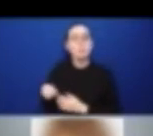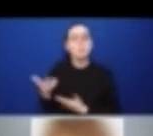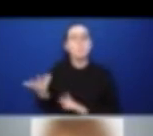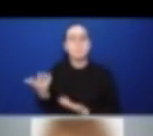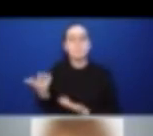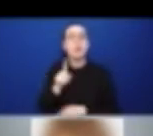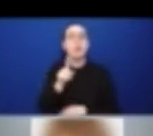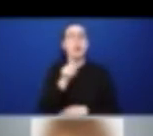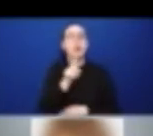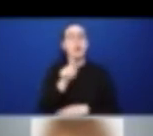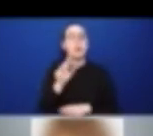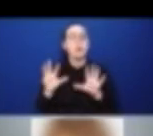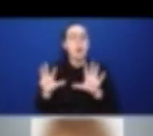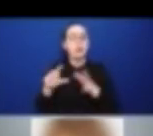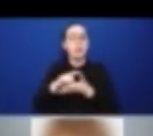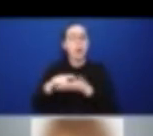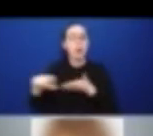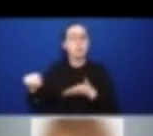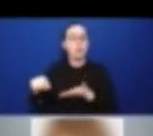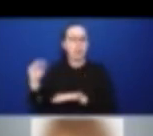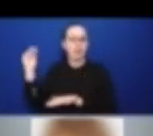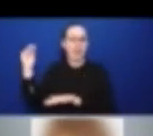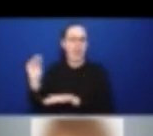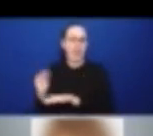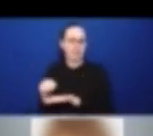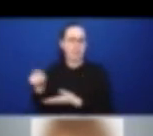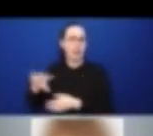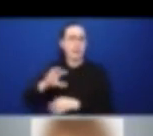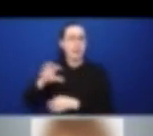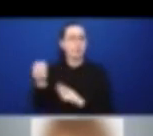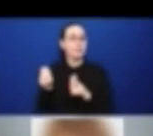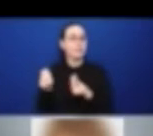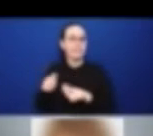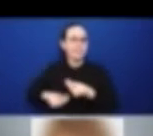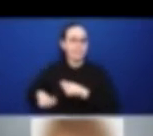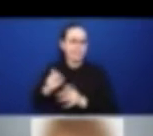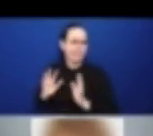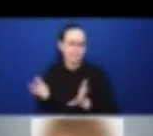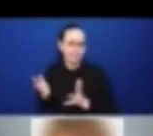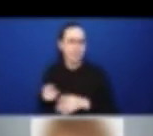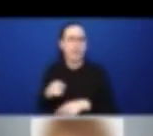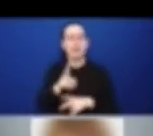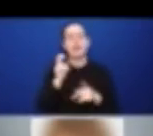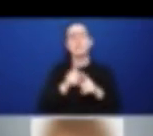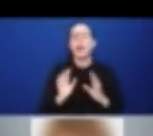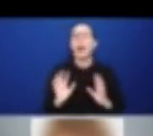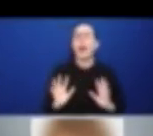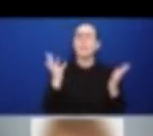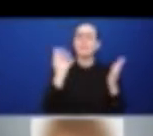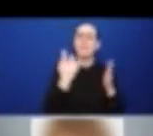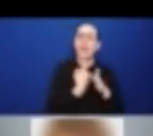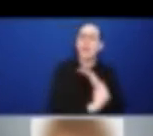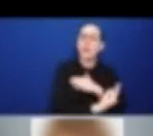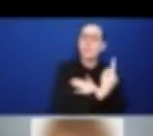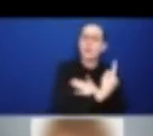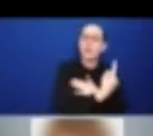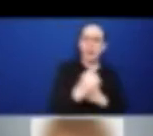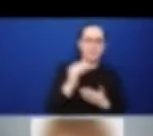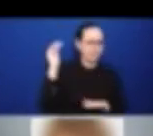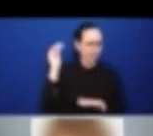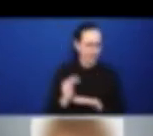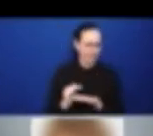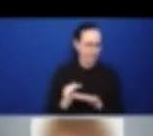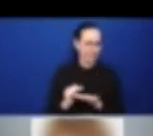So, this idea of living independently and all the content associated with that. So, these are the types of findings that the approach that we